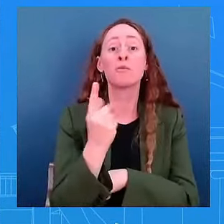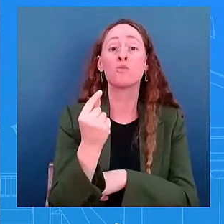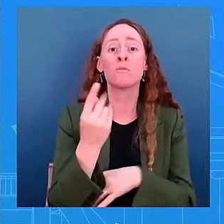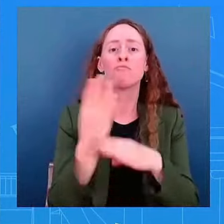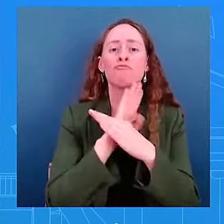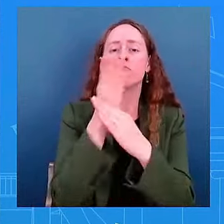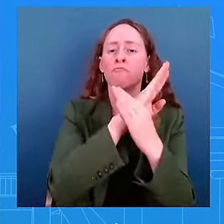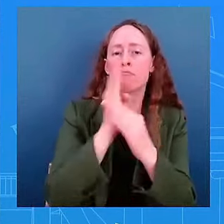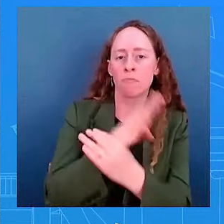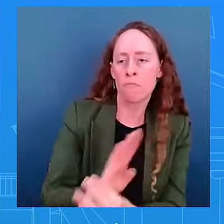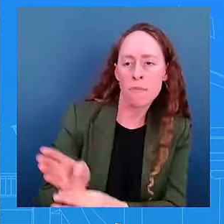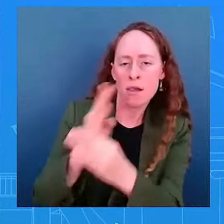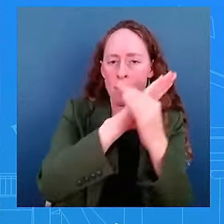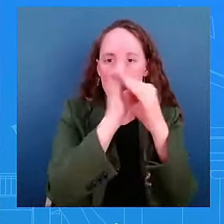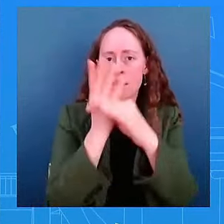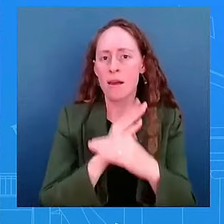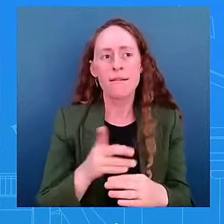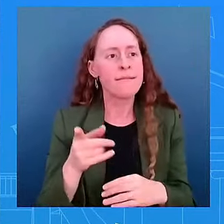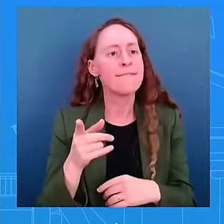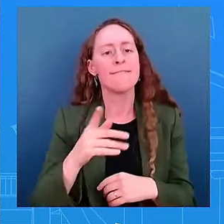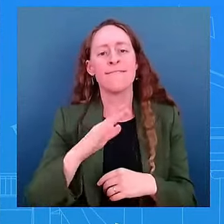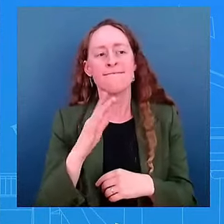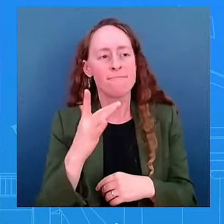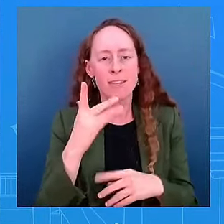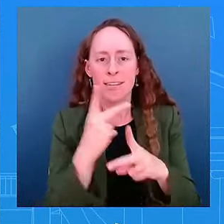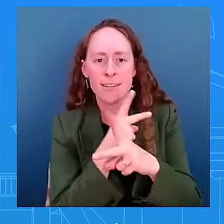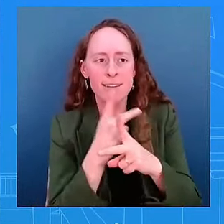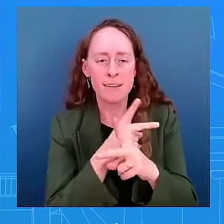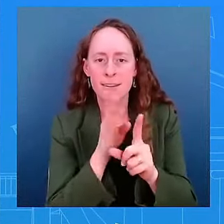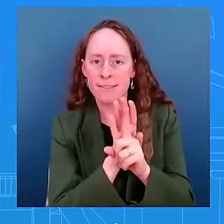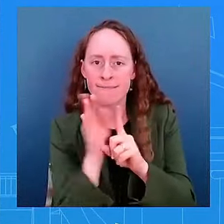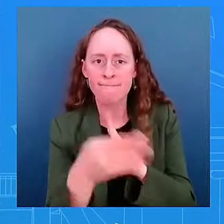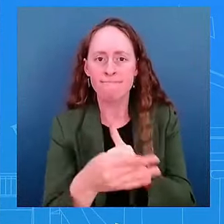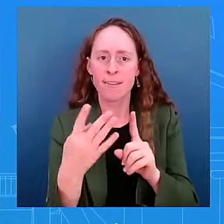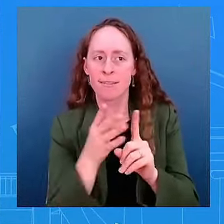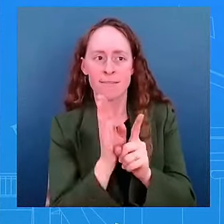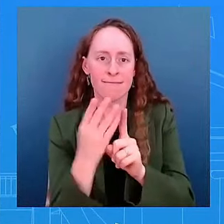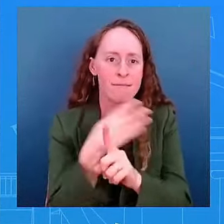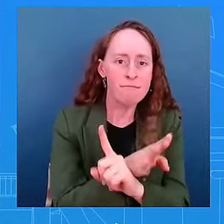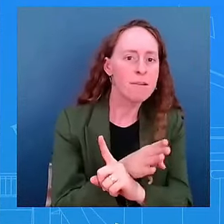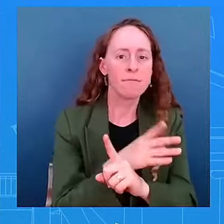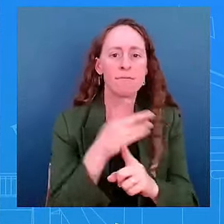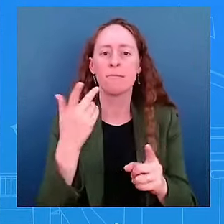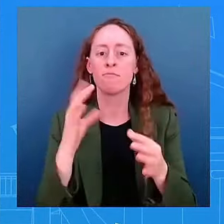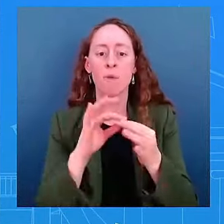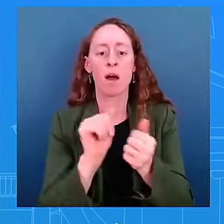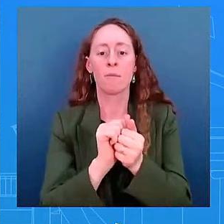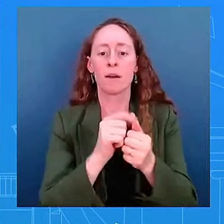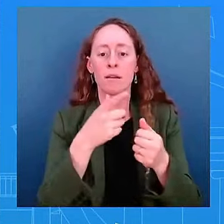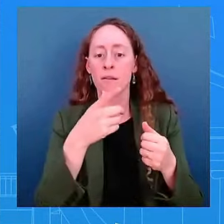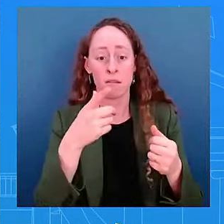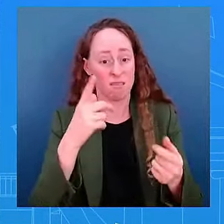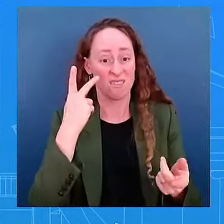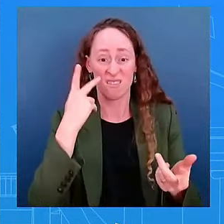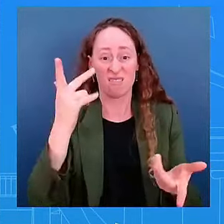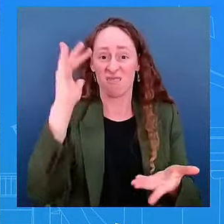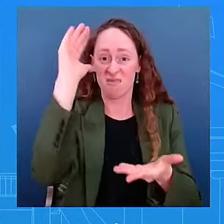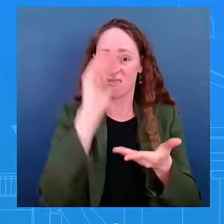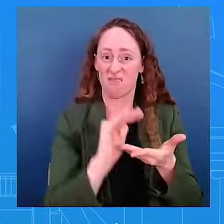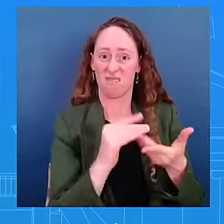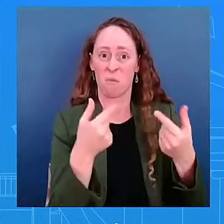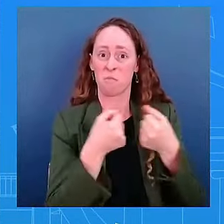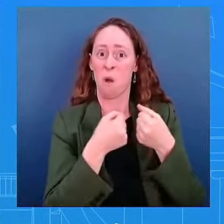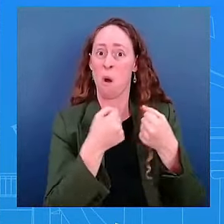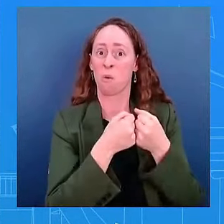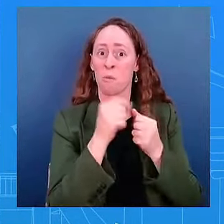get thousands of personnels at the border. And now we are seeing a 50% drop at the border. And that's because of what